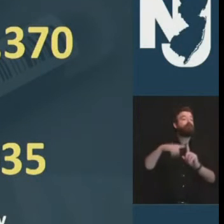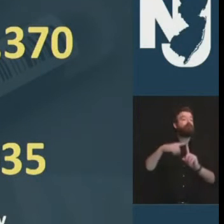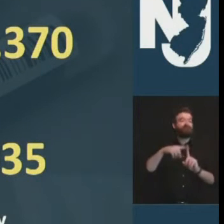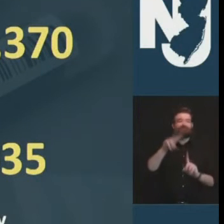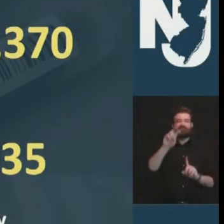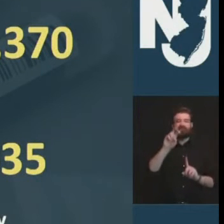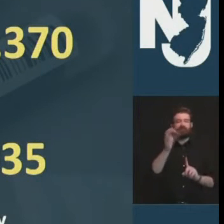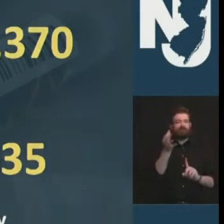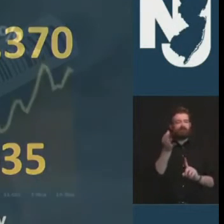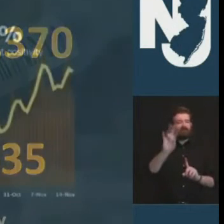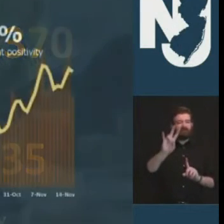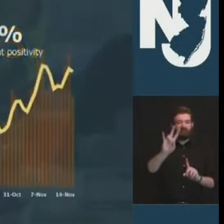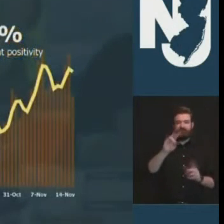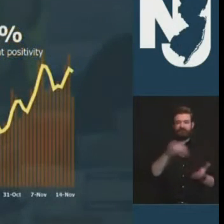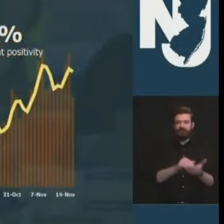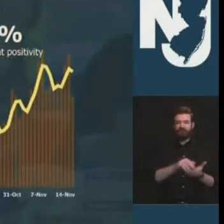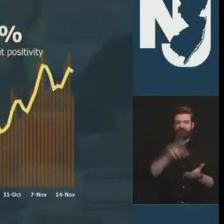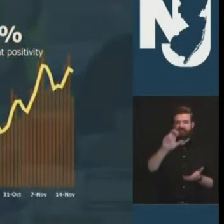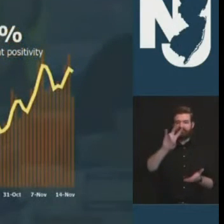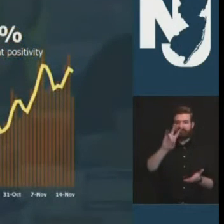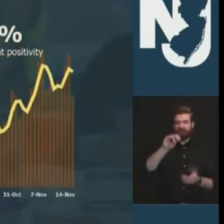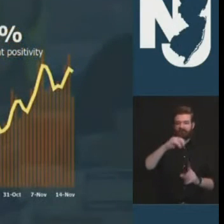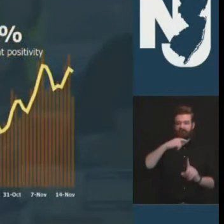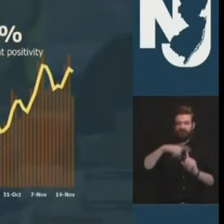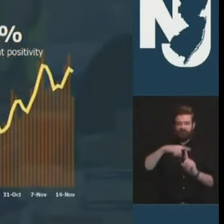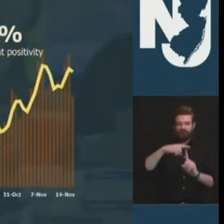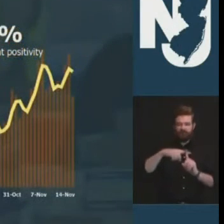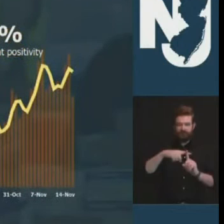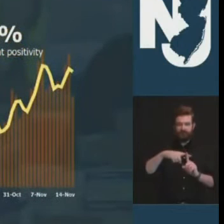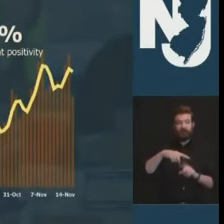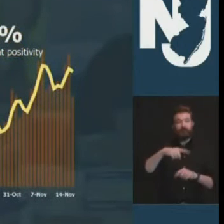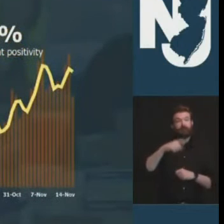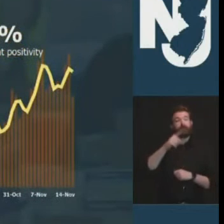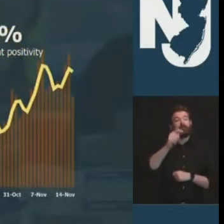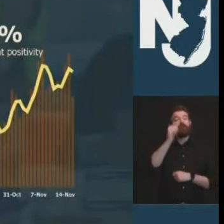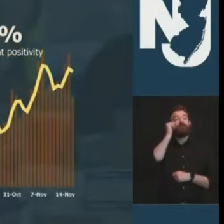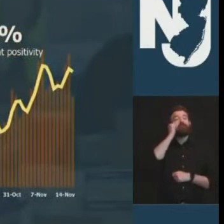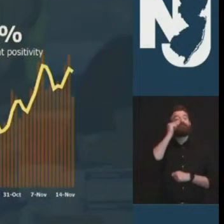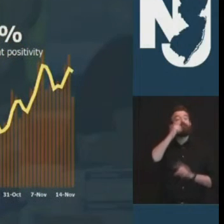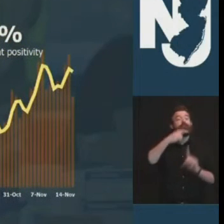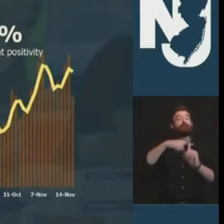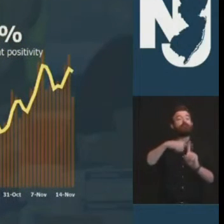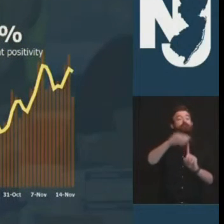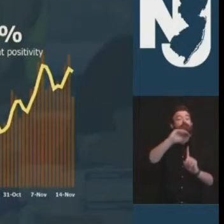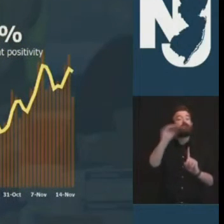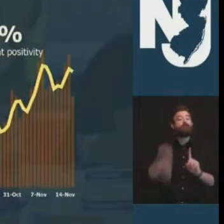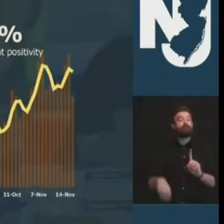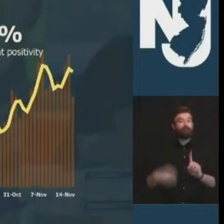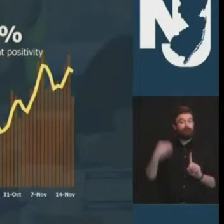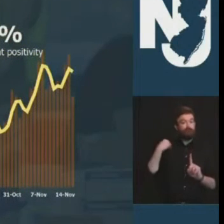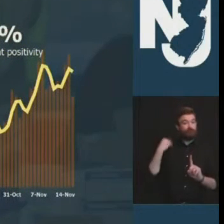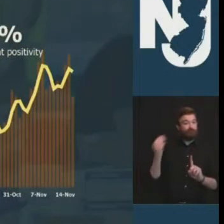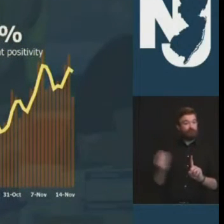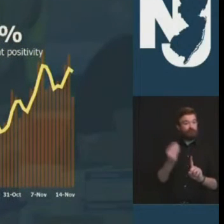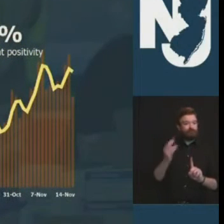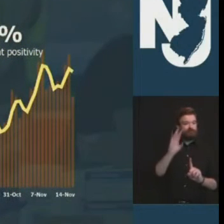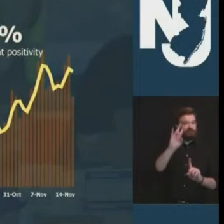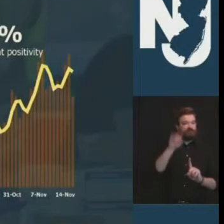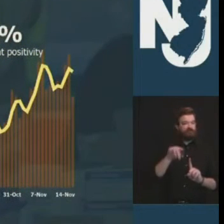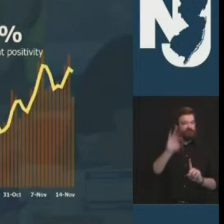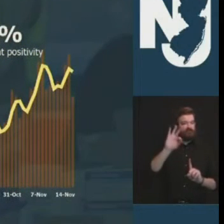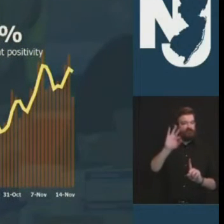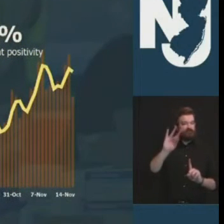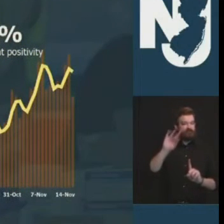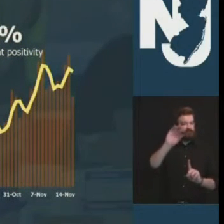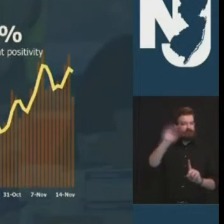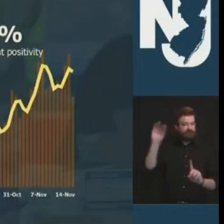the positivity for all pcr tests recorded this past monday was seven point nine eight percent that's a little